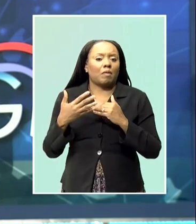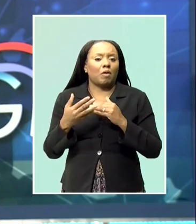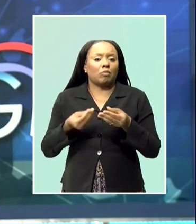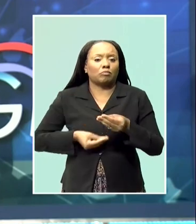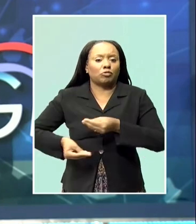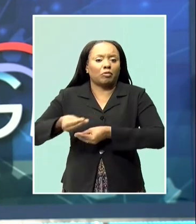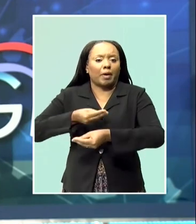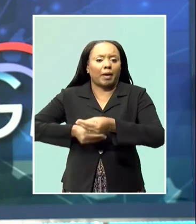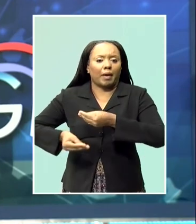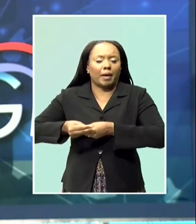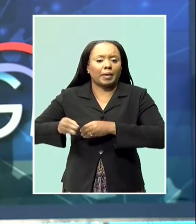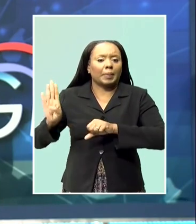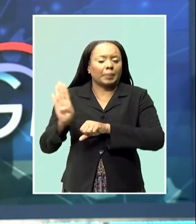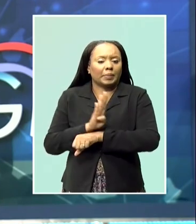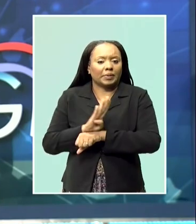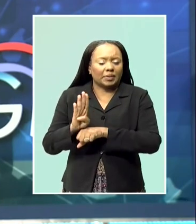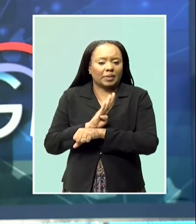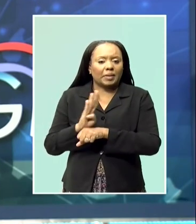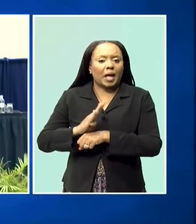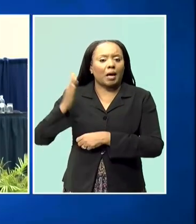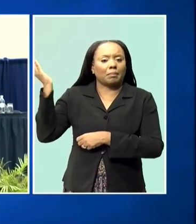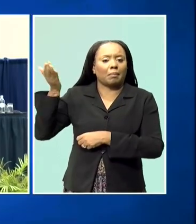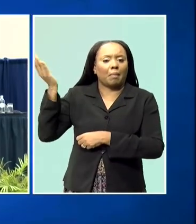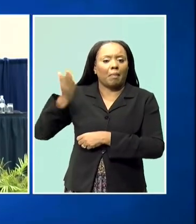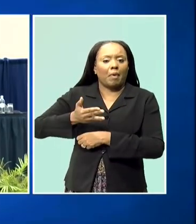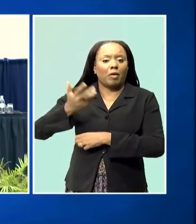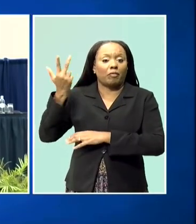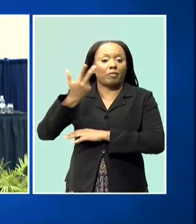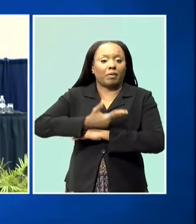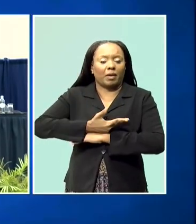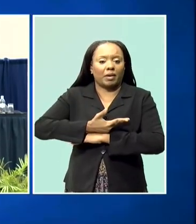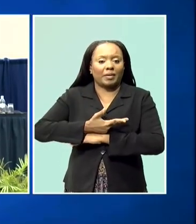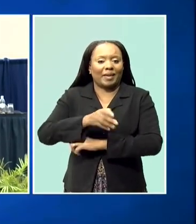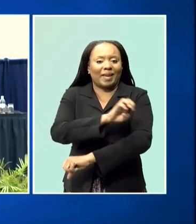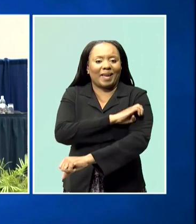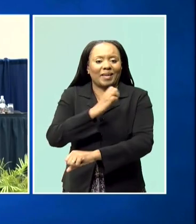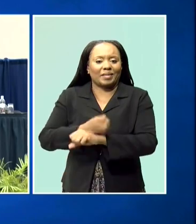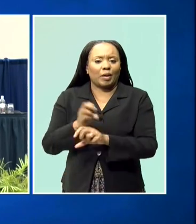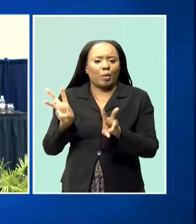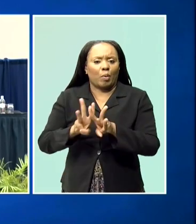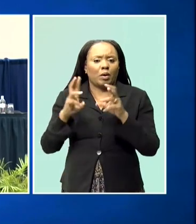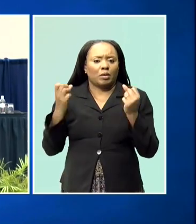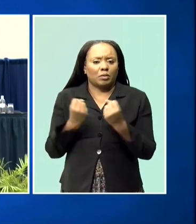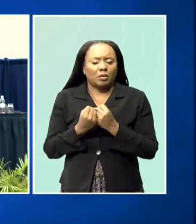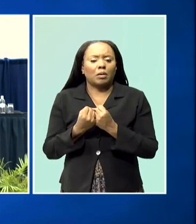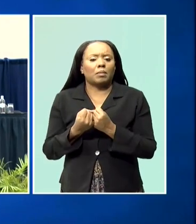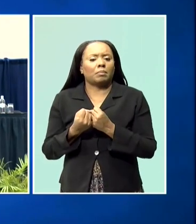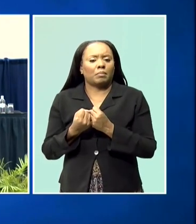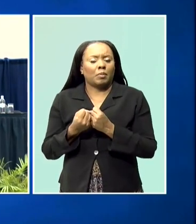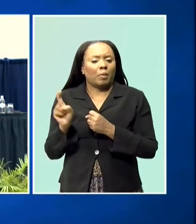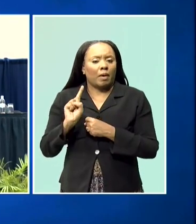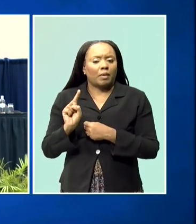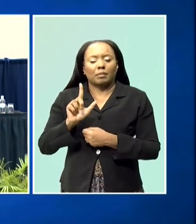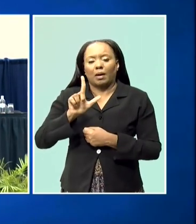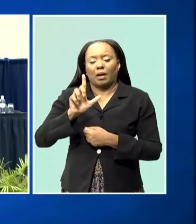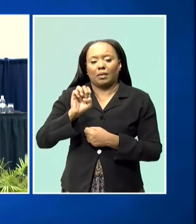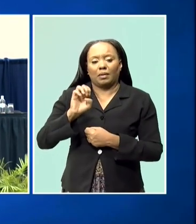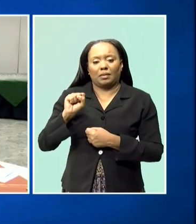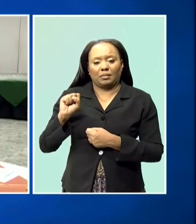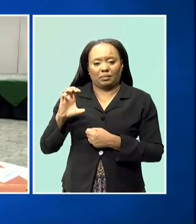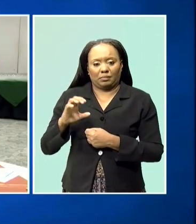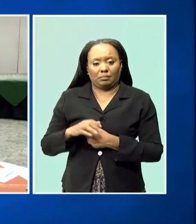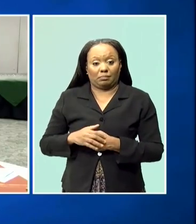Sandra Husbands. She was speaking at a three-day energy local content workshop and share fair at the Lloyd Erskine Sandiford Centre.